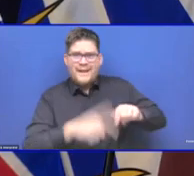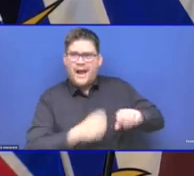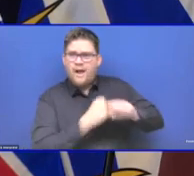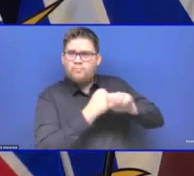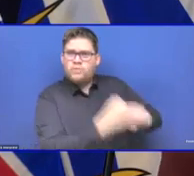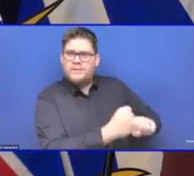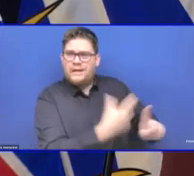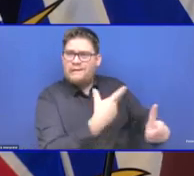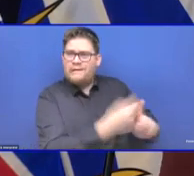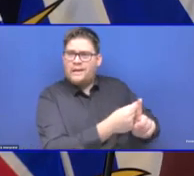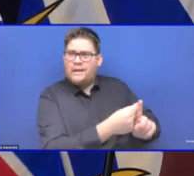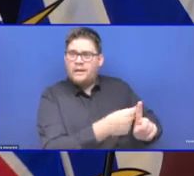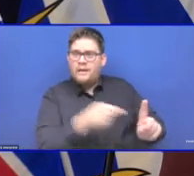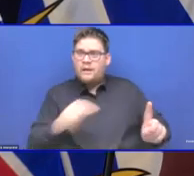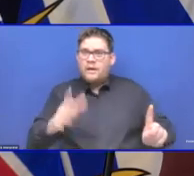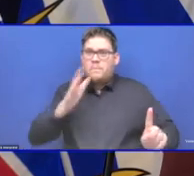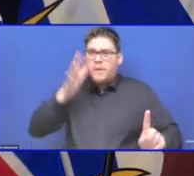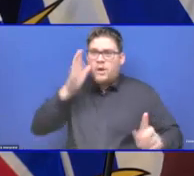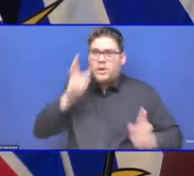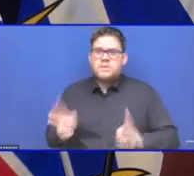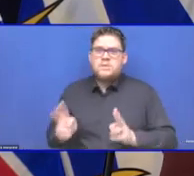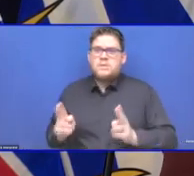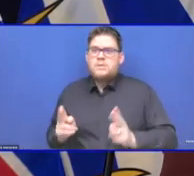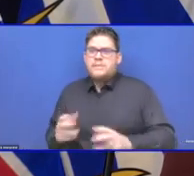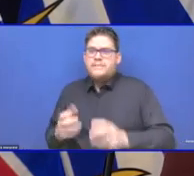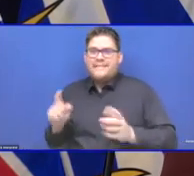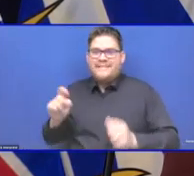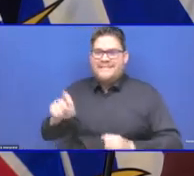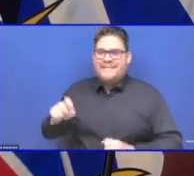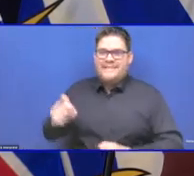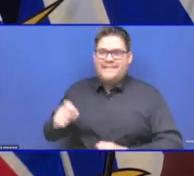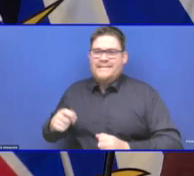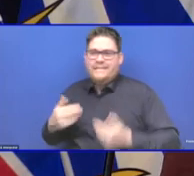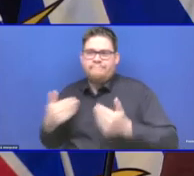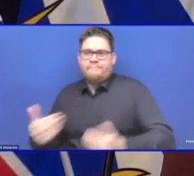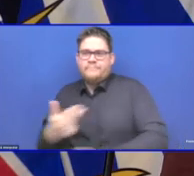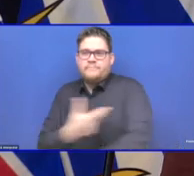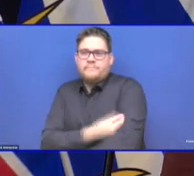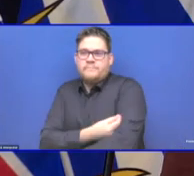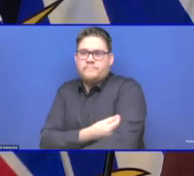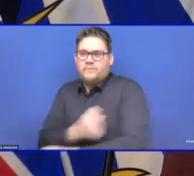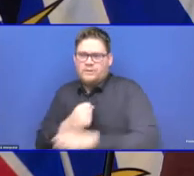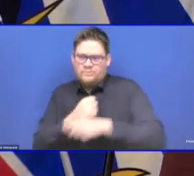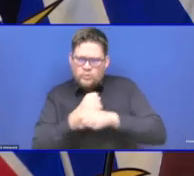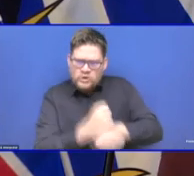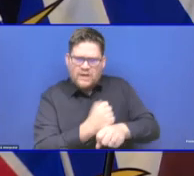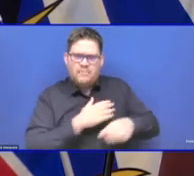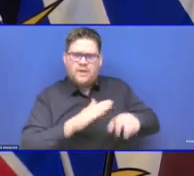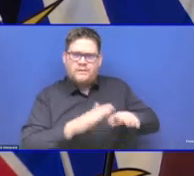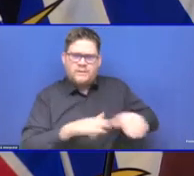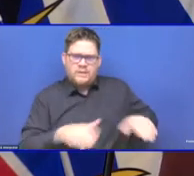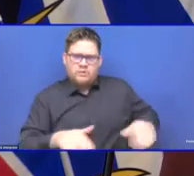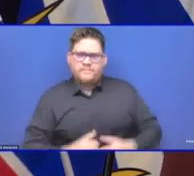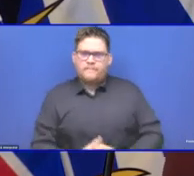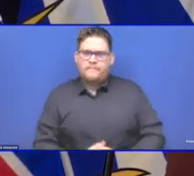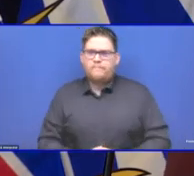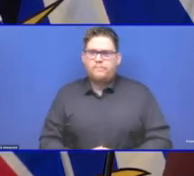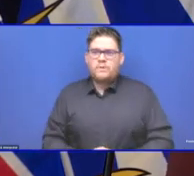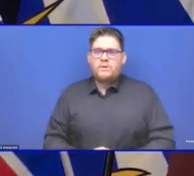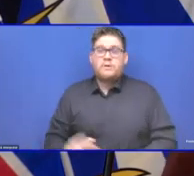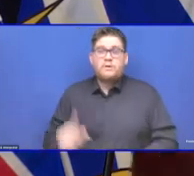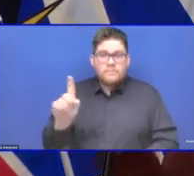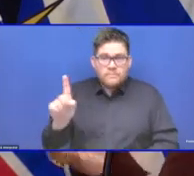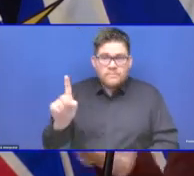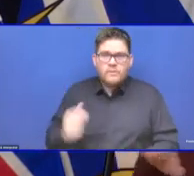they don't get sick. And though thankfully most young children don't get very severe illness with this, some do. And